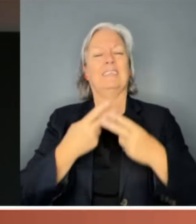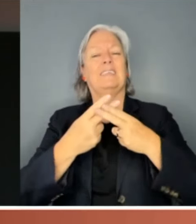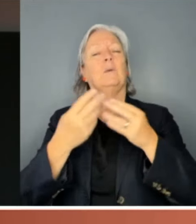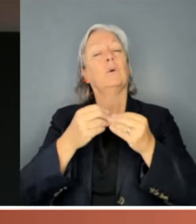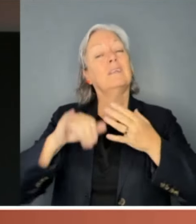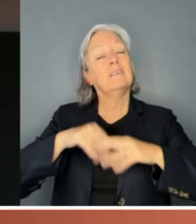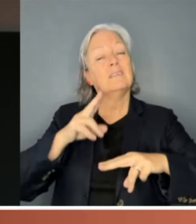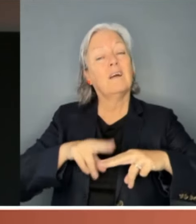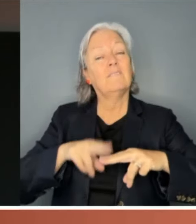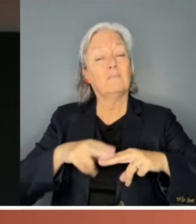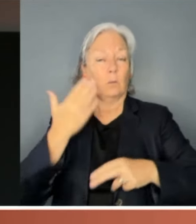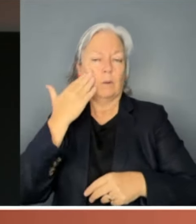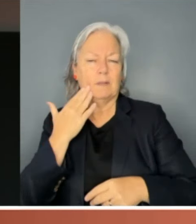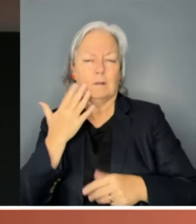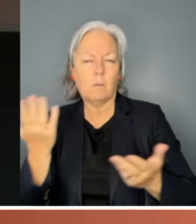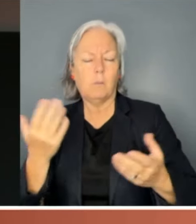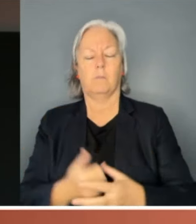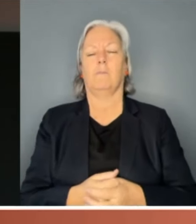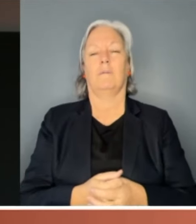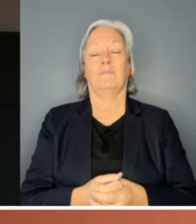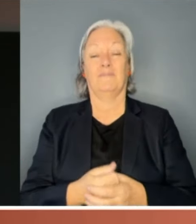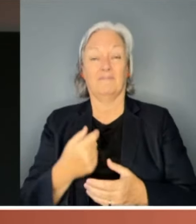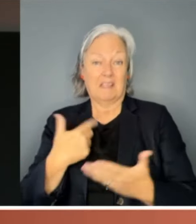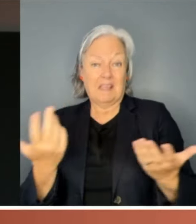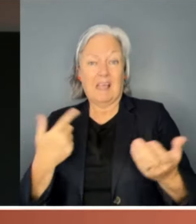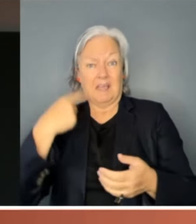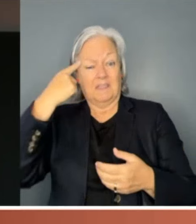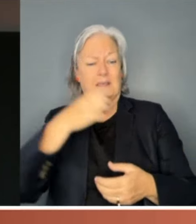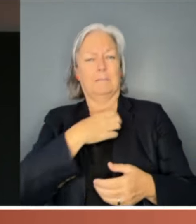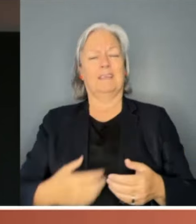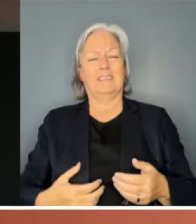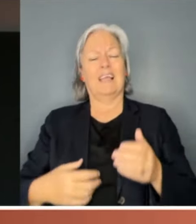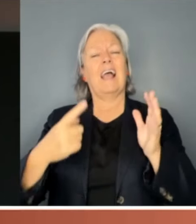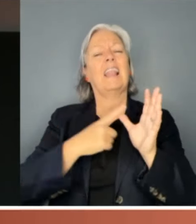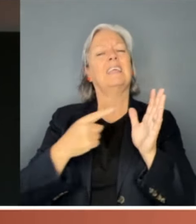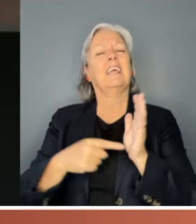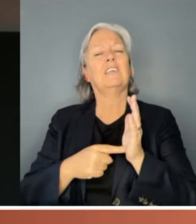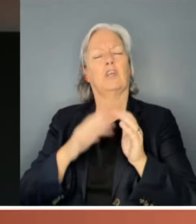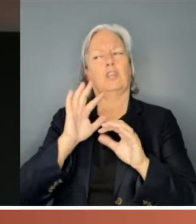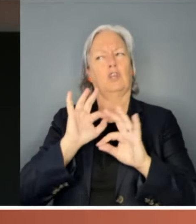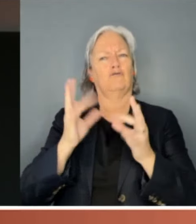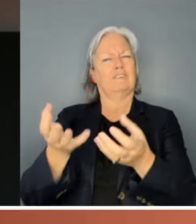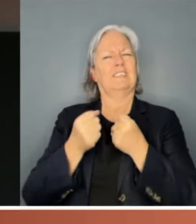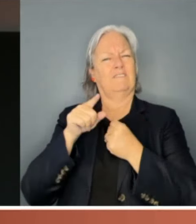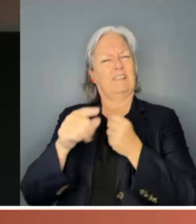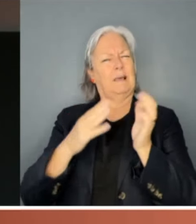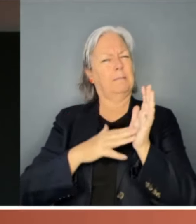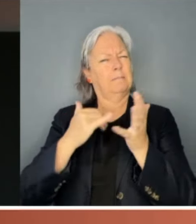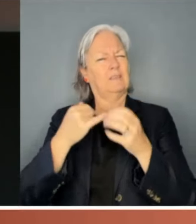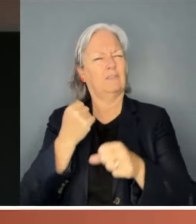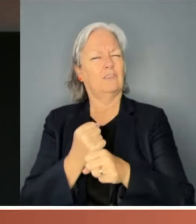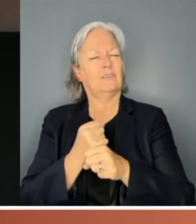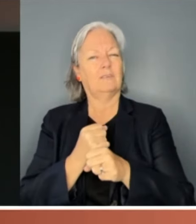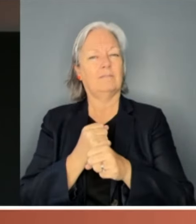women. I suspect then Minister Alan Tudge didn't get the memo. Which really should be of no